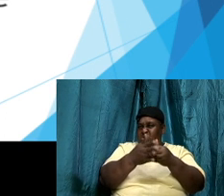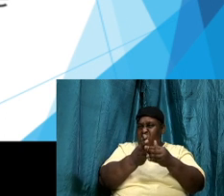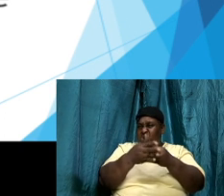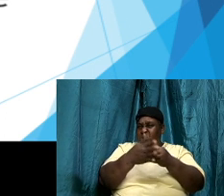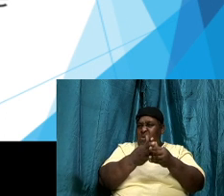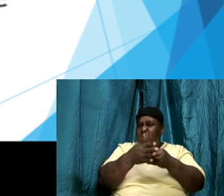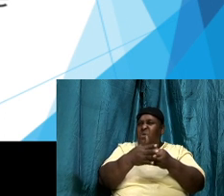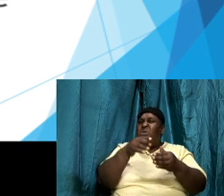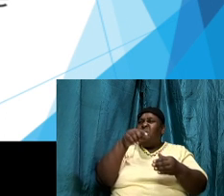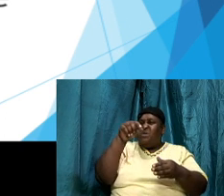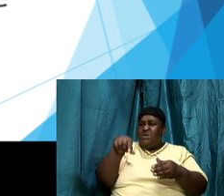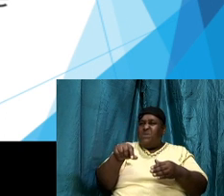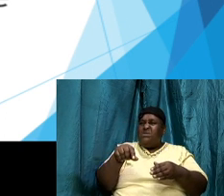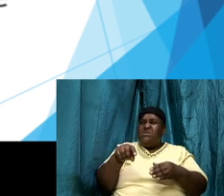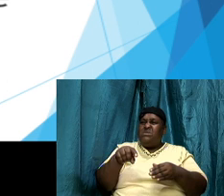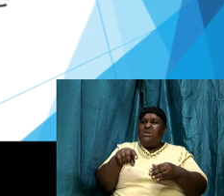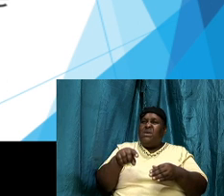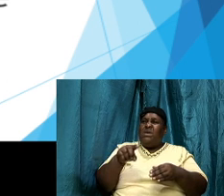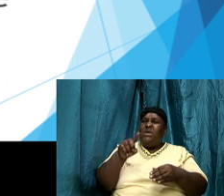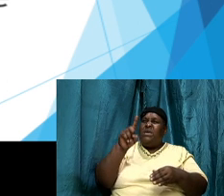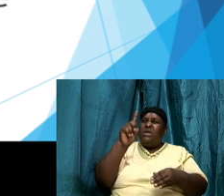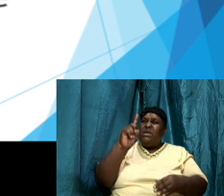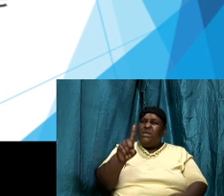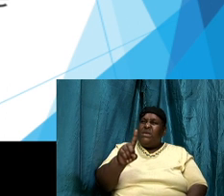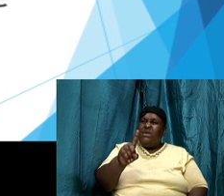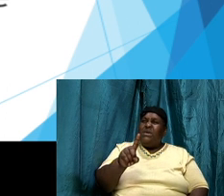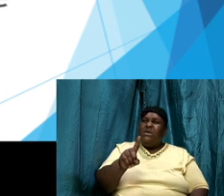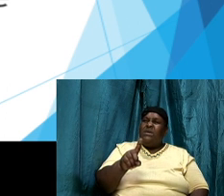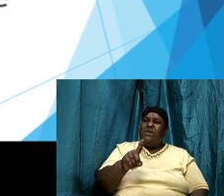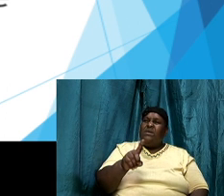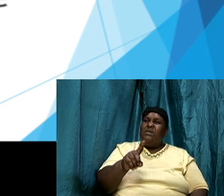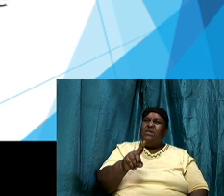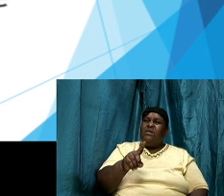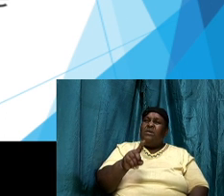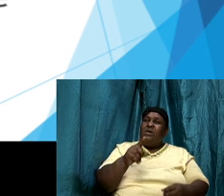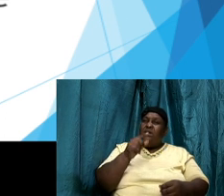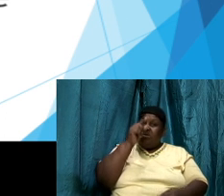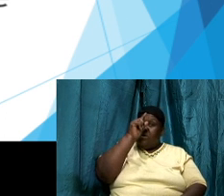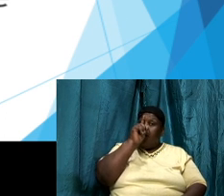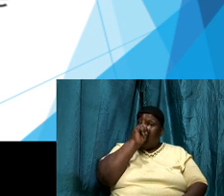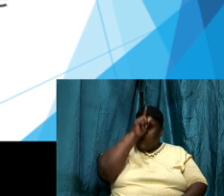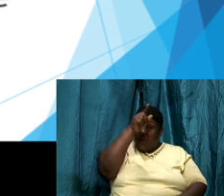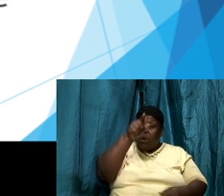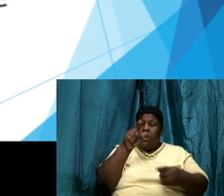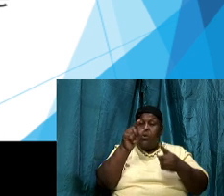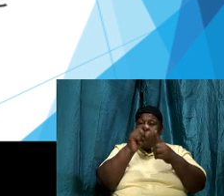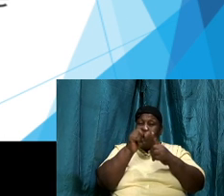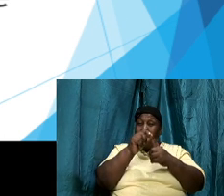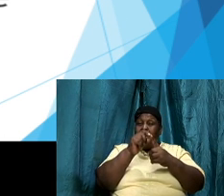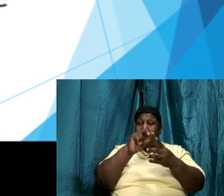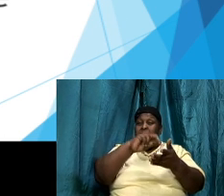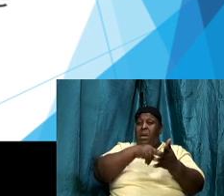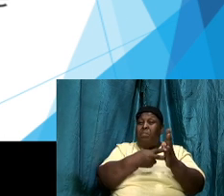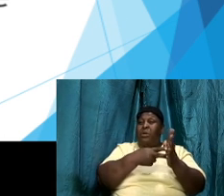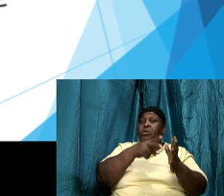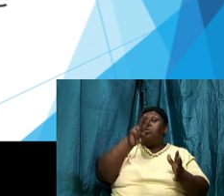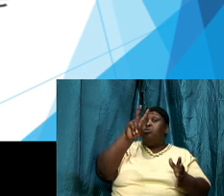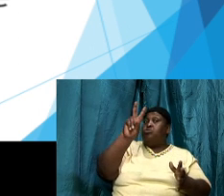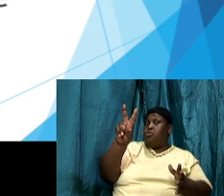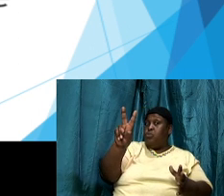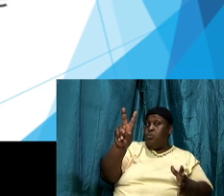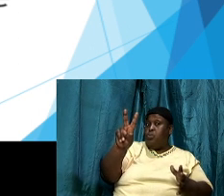this distomos and it is a Greek word that means two mouth die